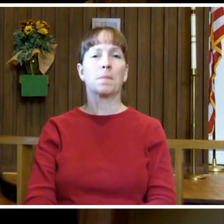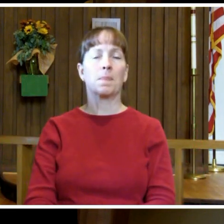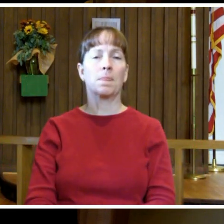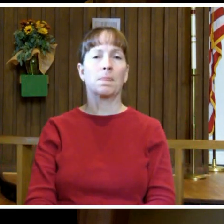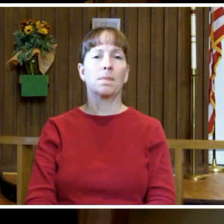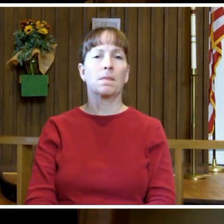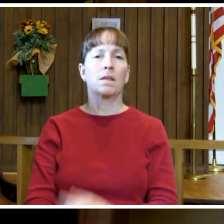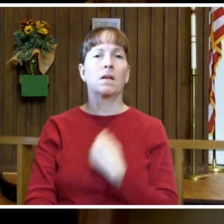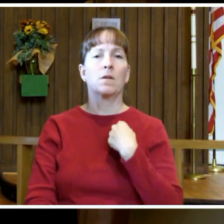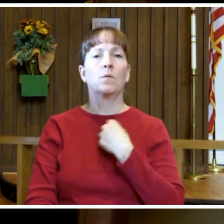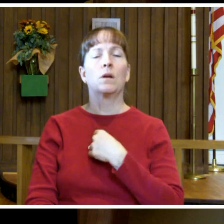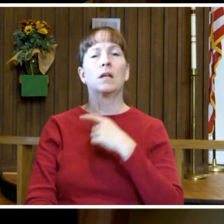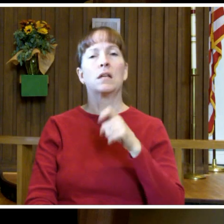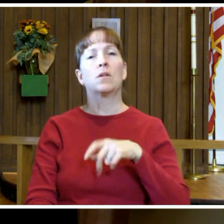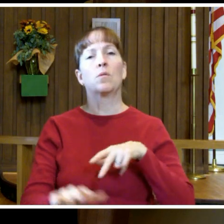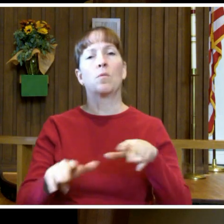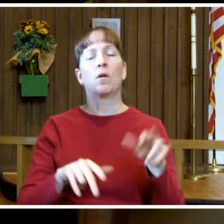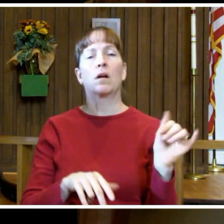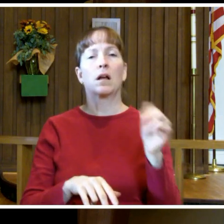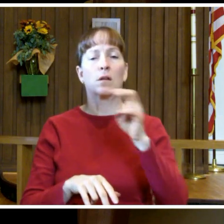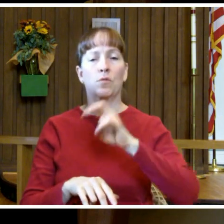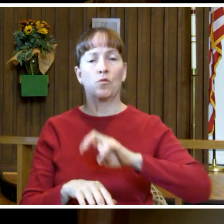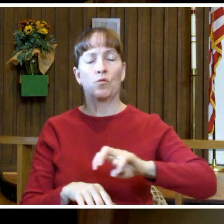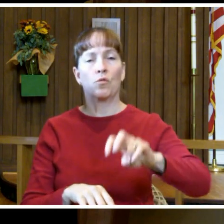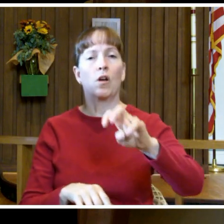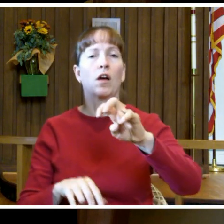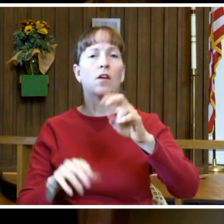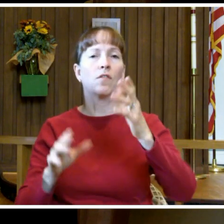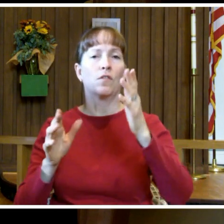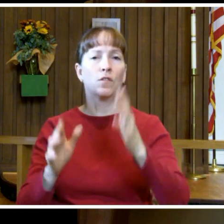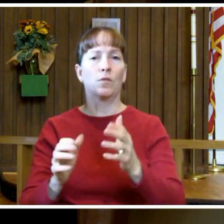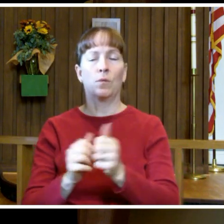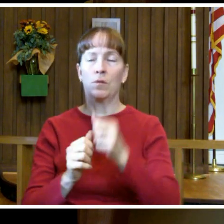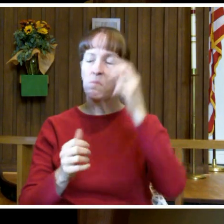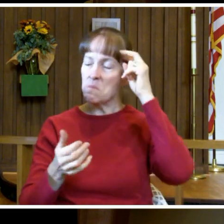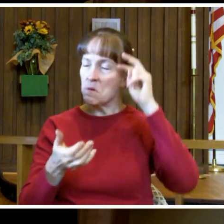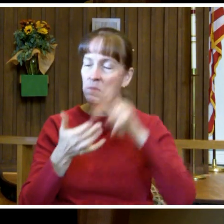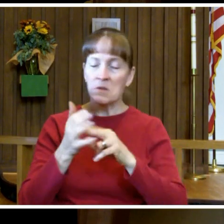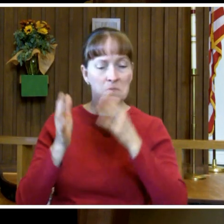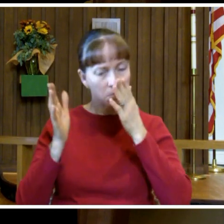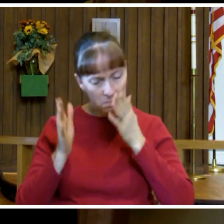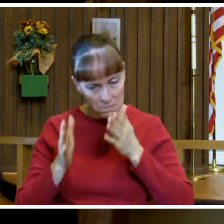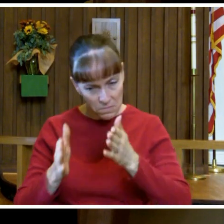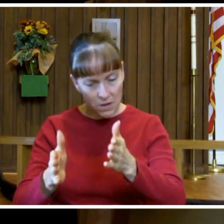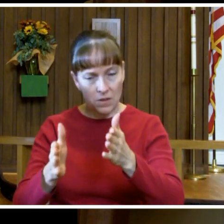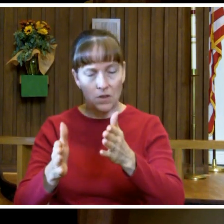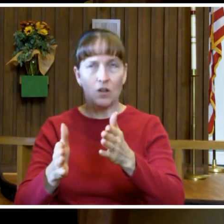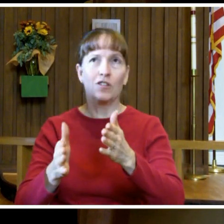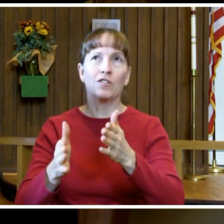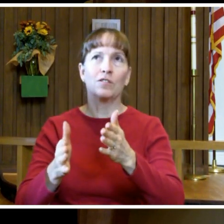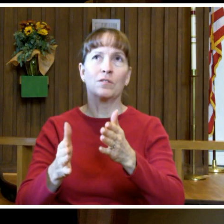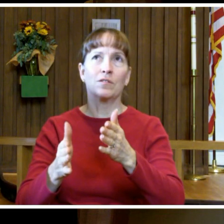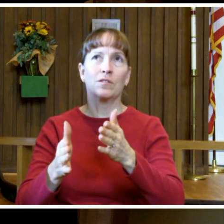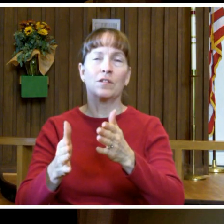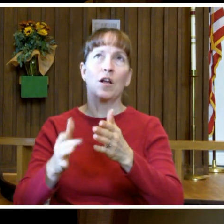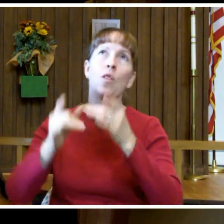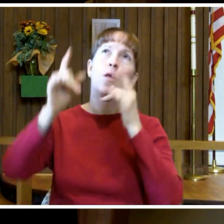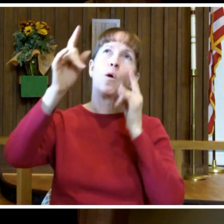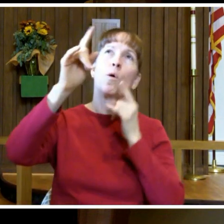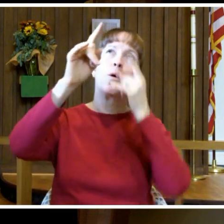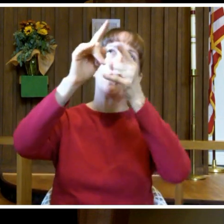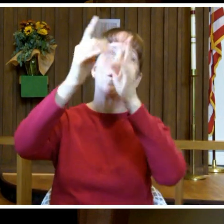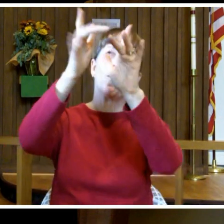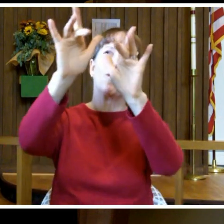We need to walk like pilgrims with purpose on the path and glory in the goal.